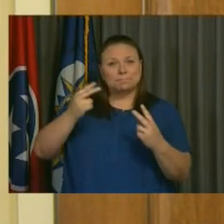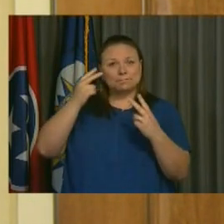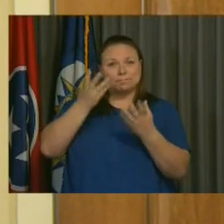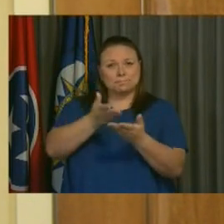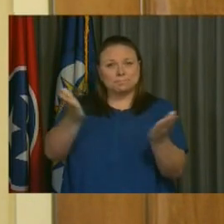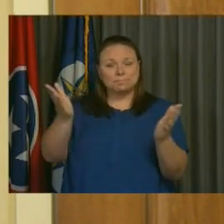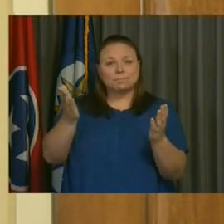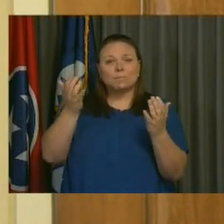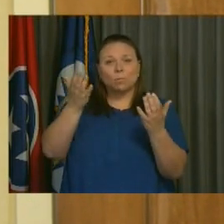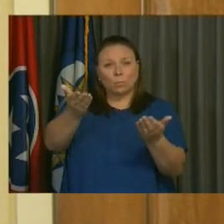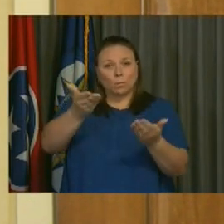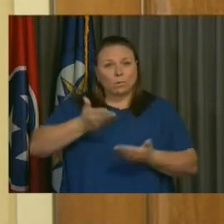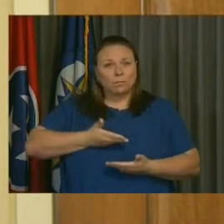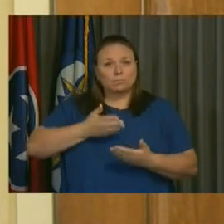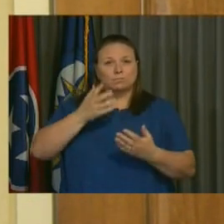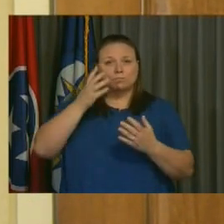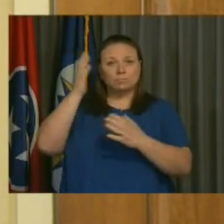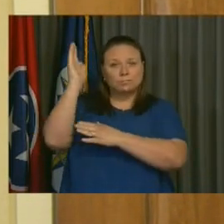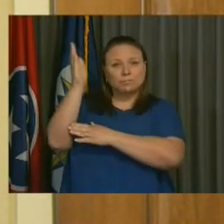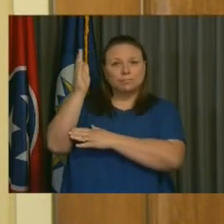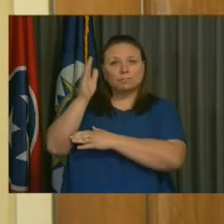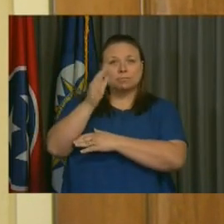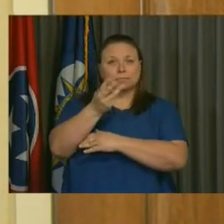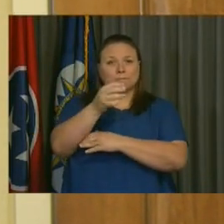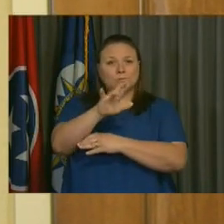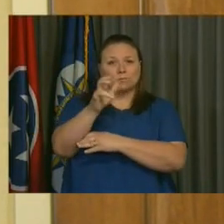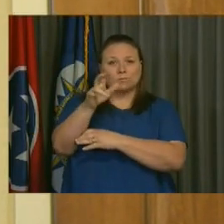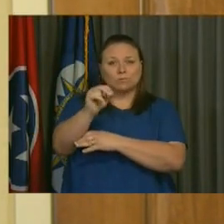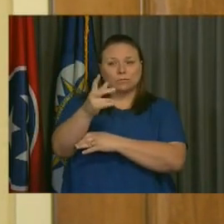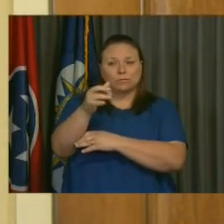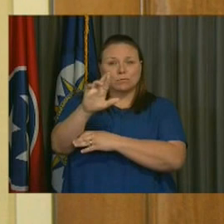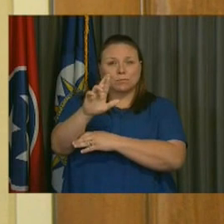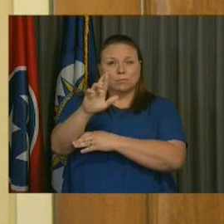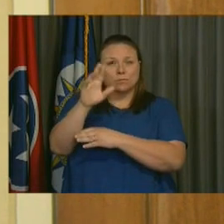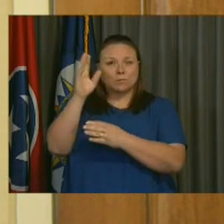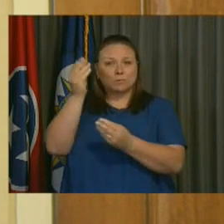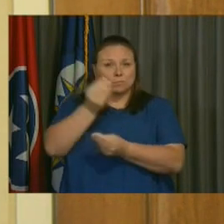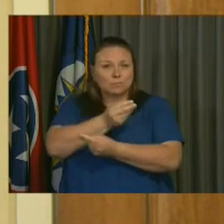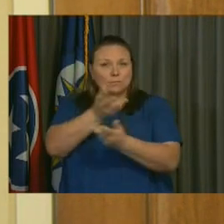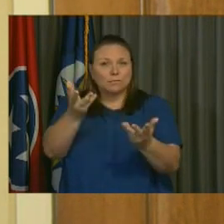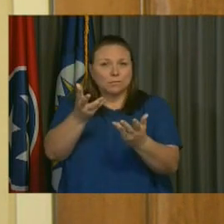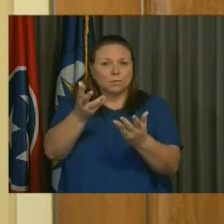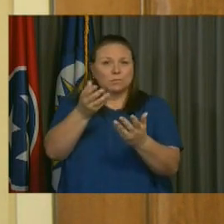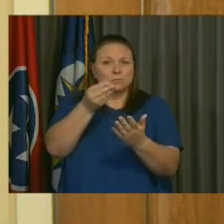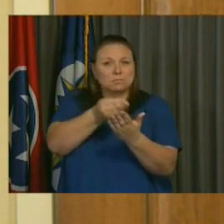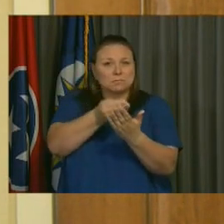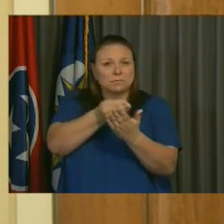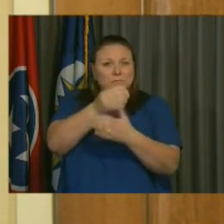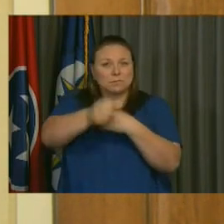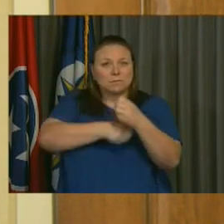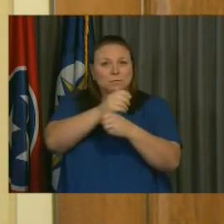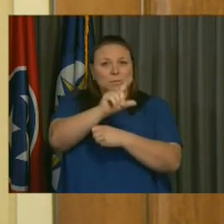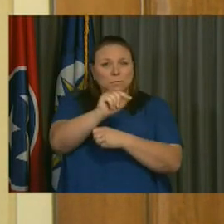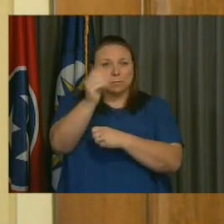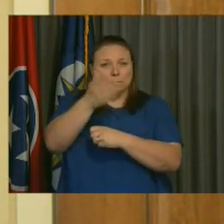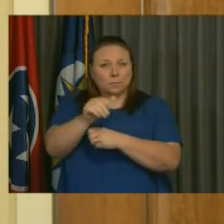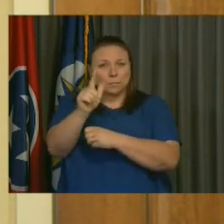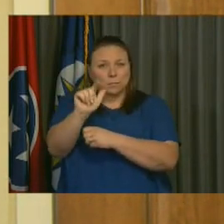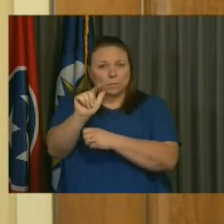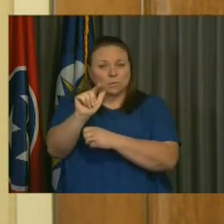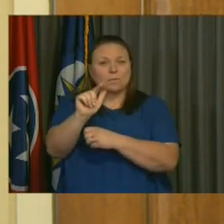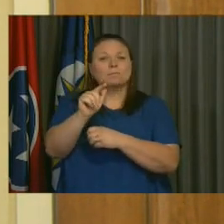Welcome to the presentation of Mayor John Cooper's proposed fiscal year 2021 operating budget, the